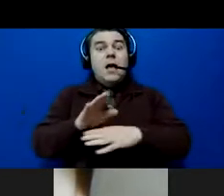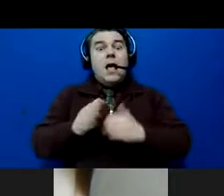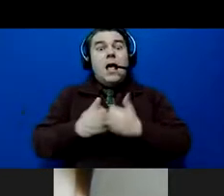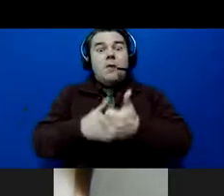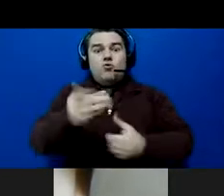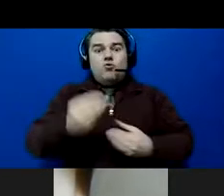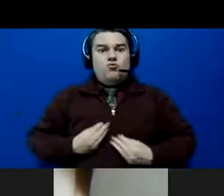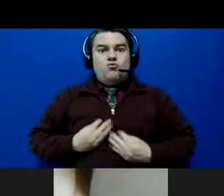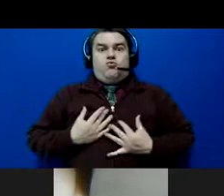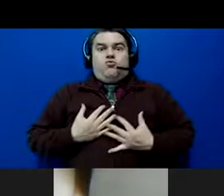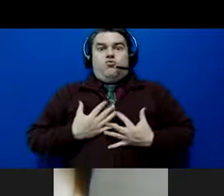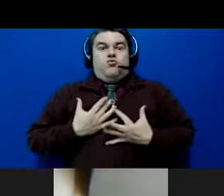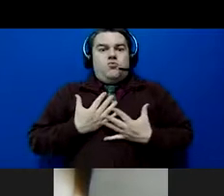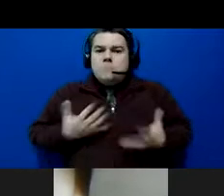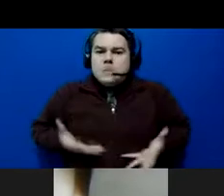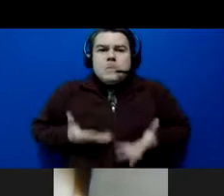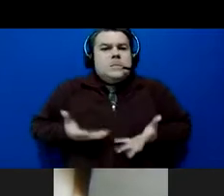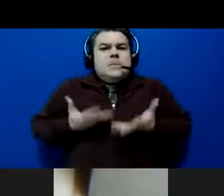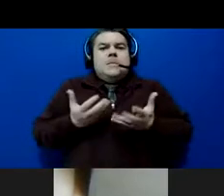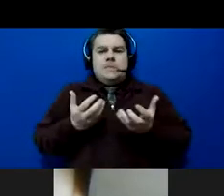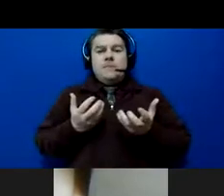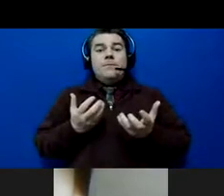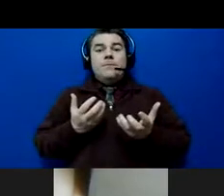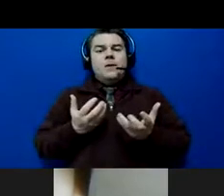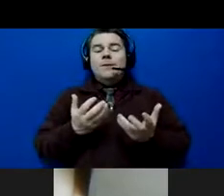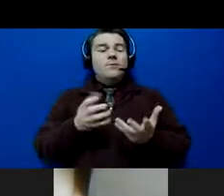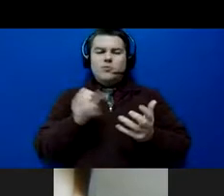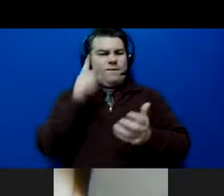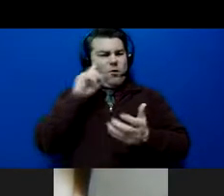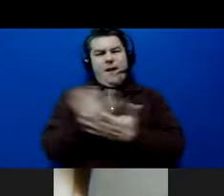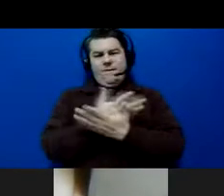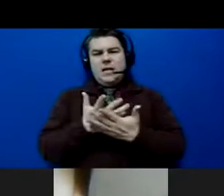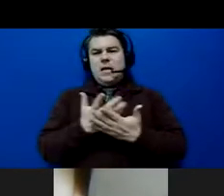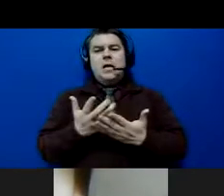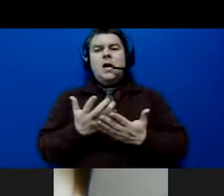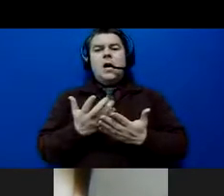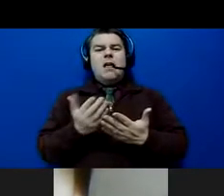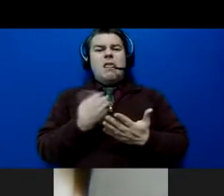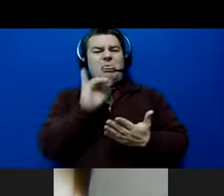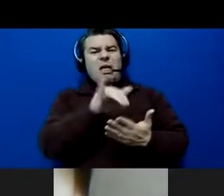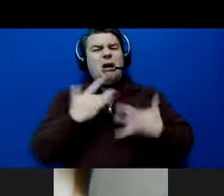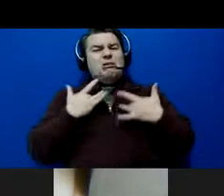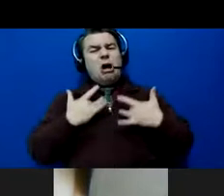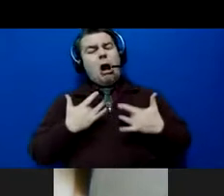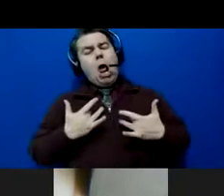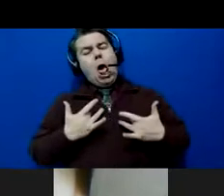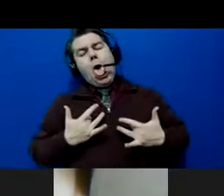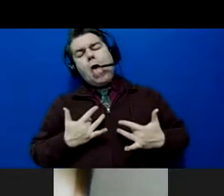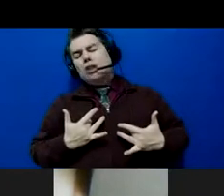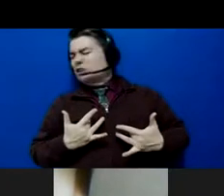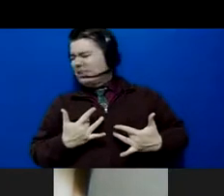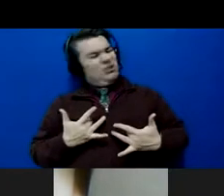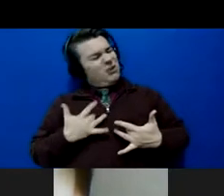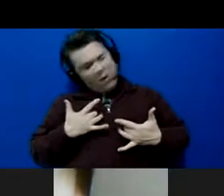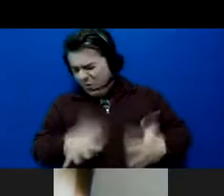And that should be with everything. I never want to feel that depressed again. So I'm going to take my supplements